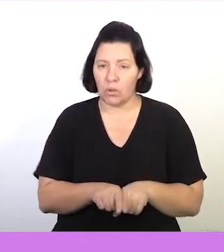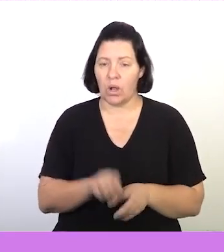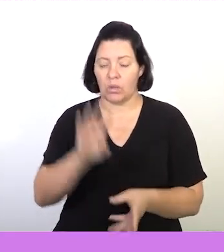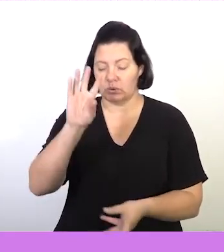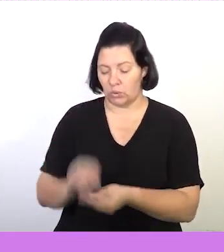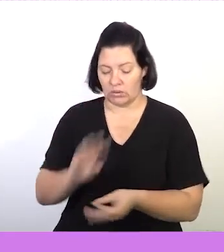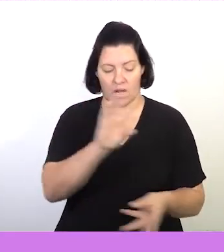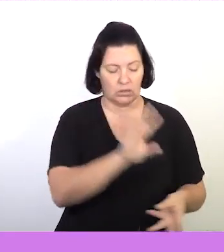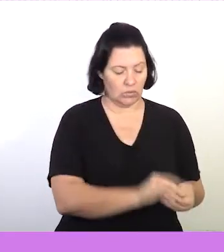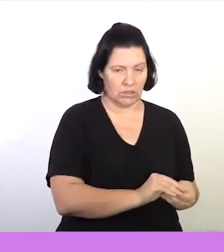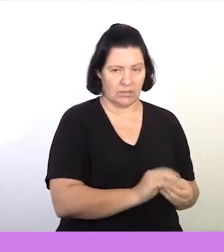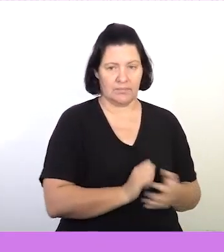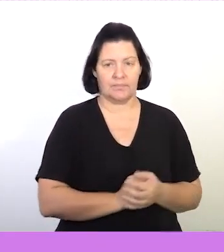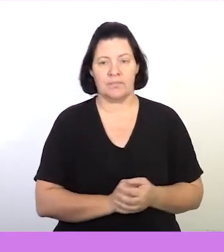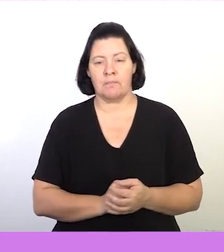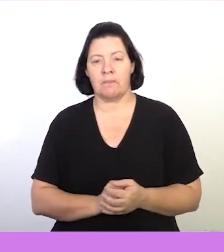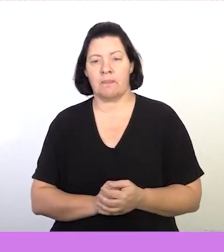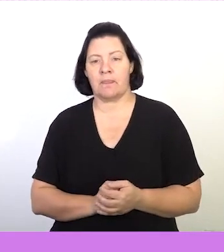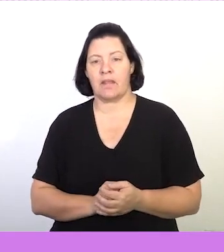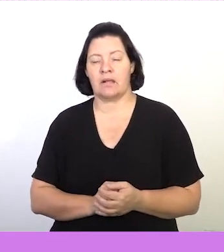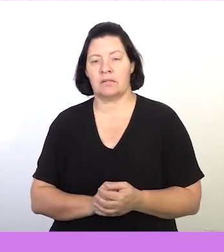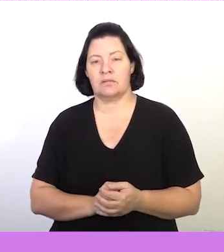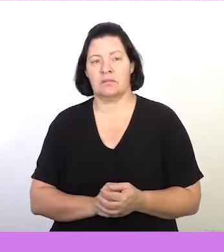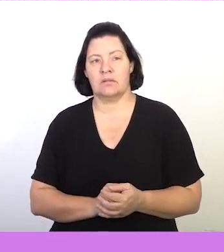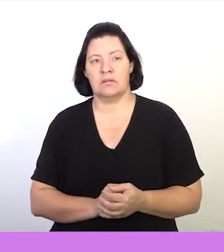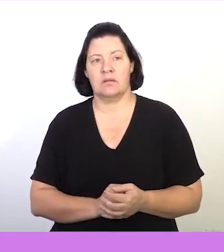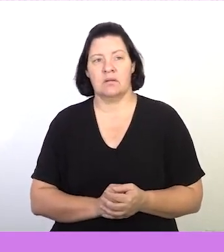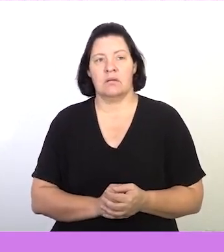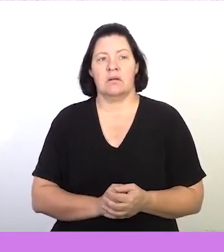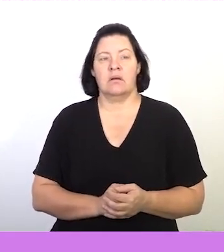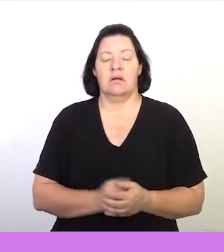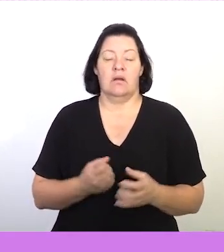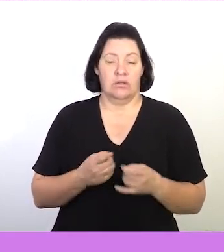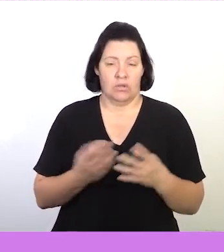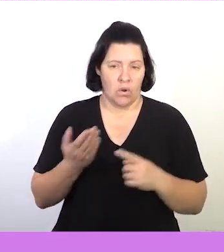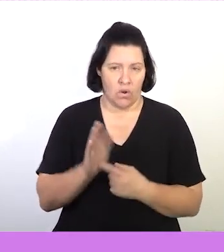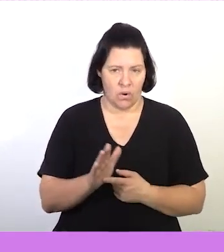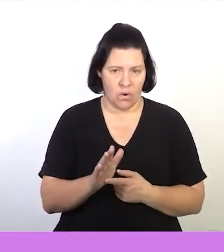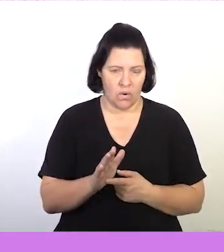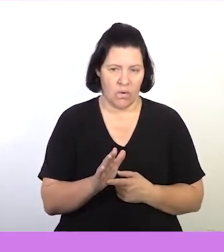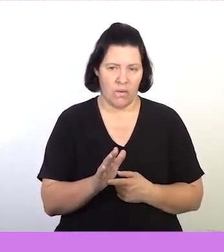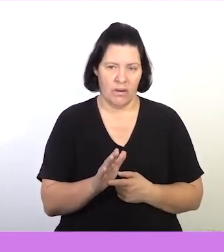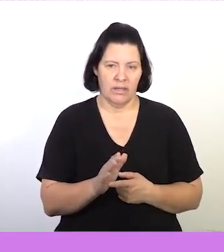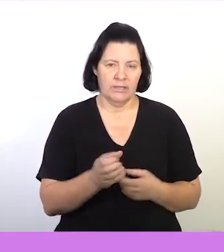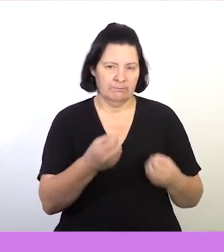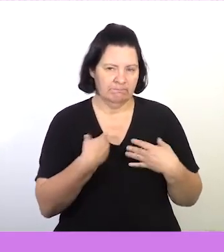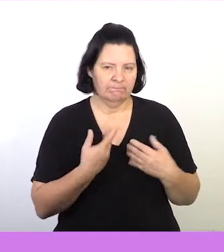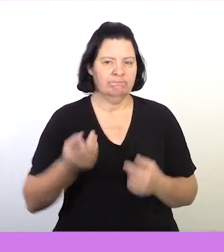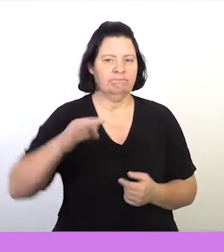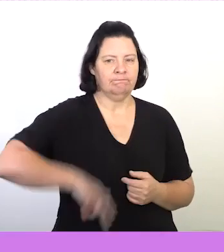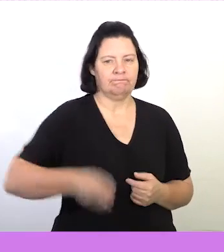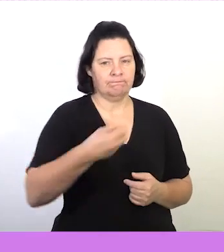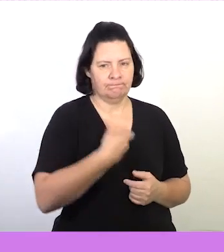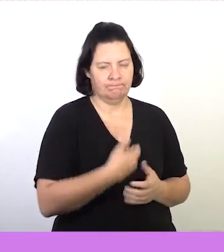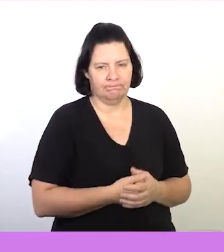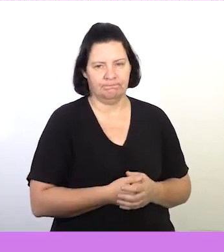is to total them at the end. Okay so now I'll start off by indicating what was given to me all the